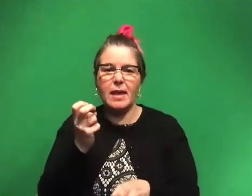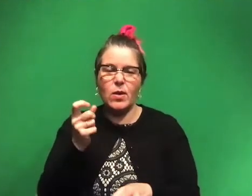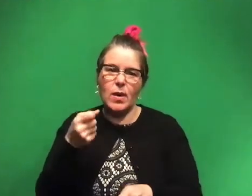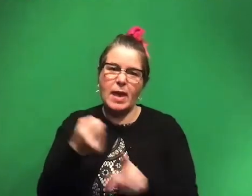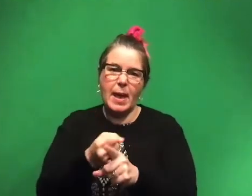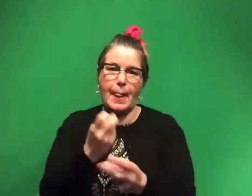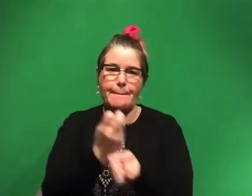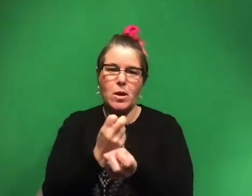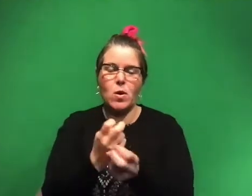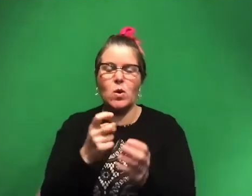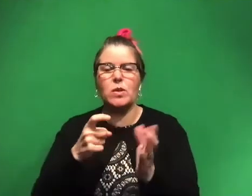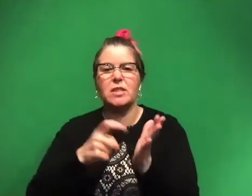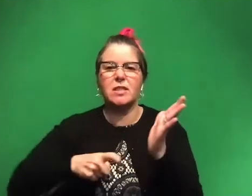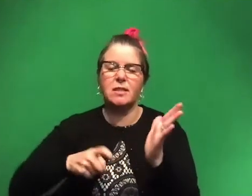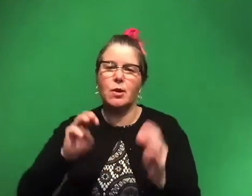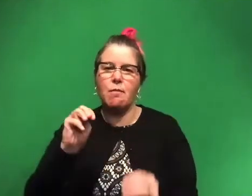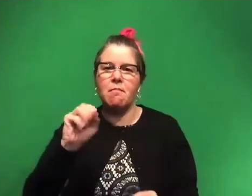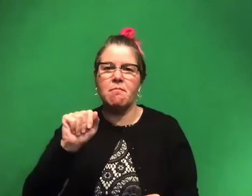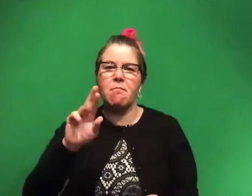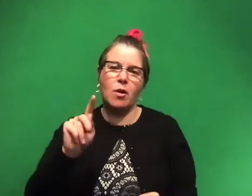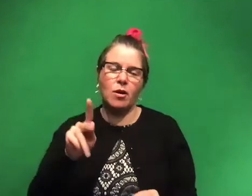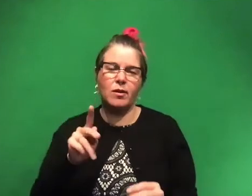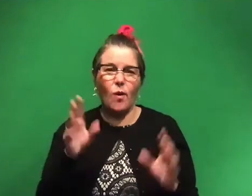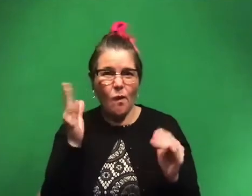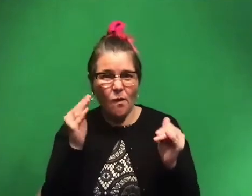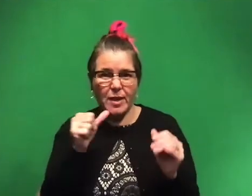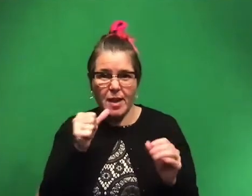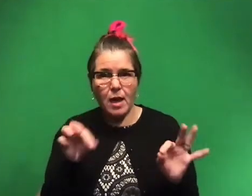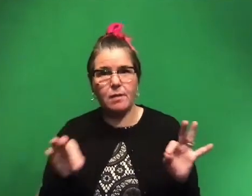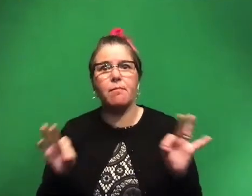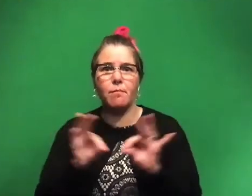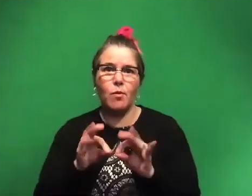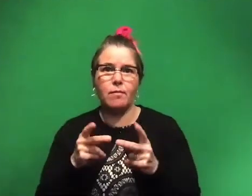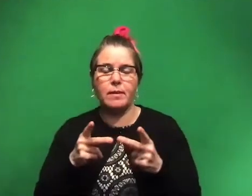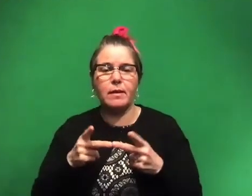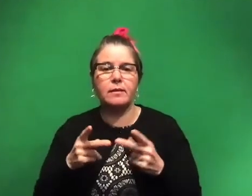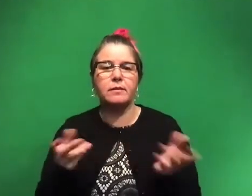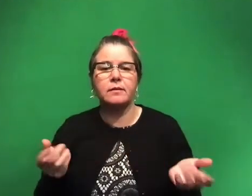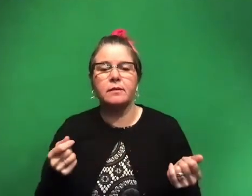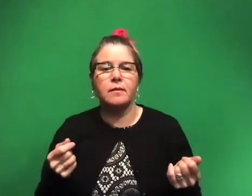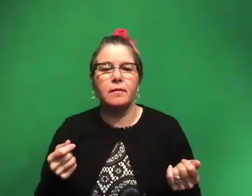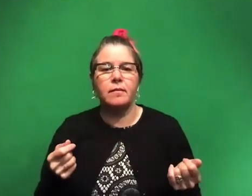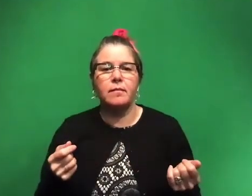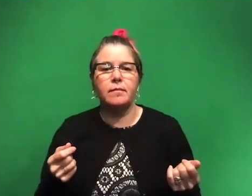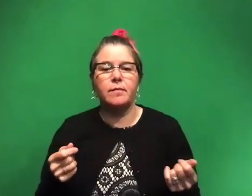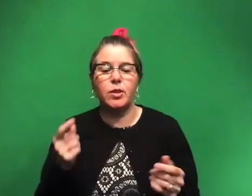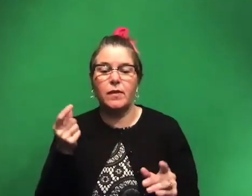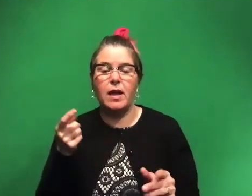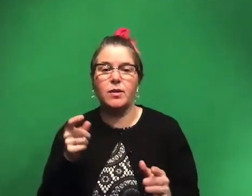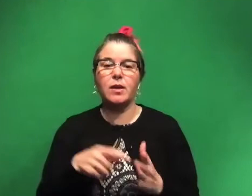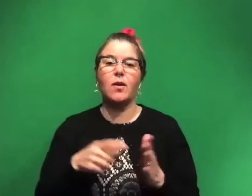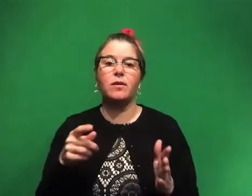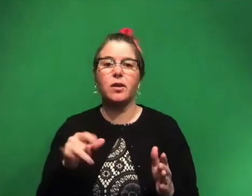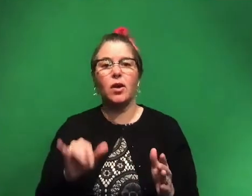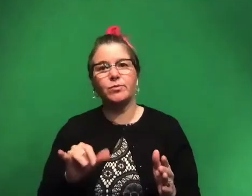mark it and hopefully it's not in the spot that is super important. Um, once you hit that and it's like, oh, okay,